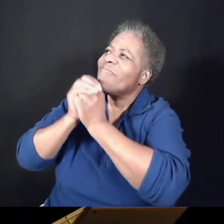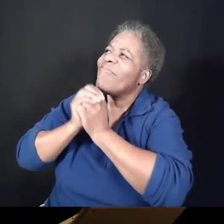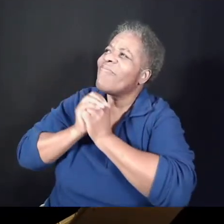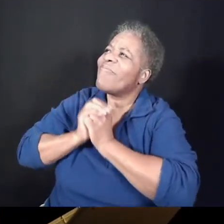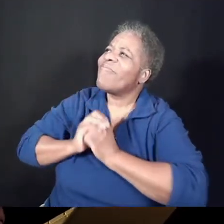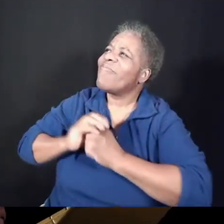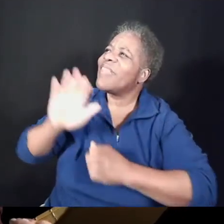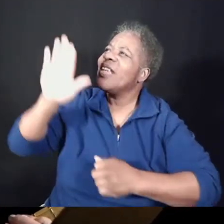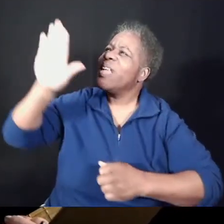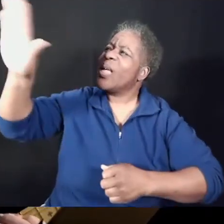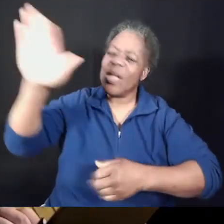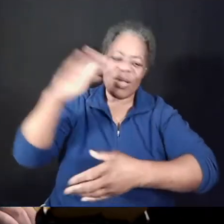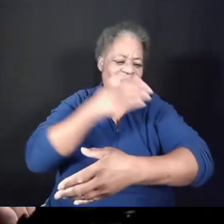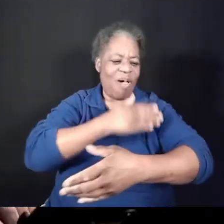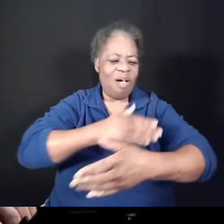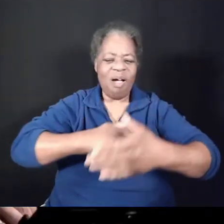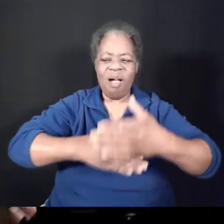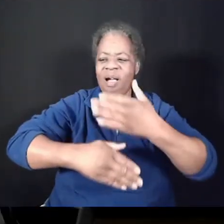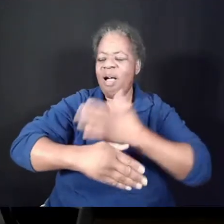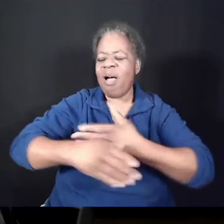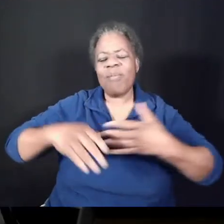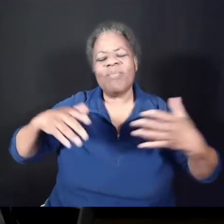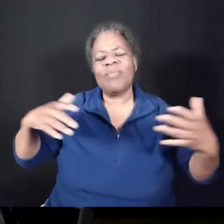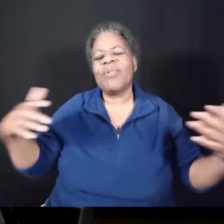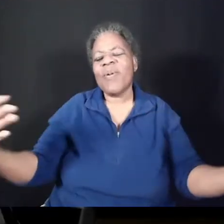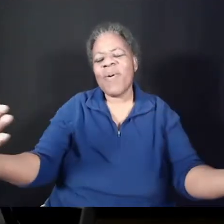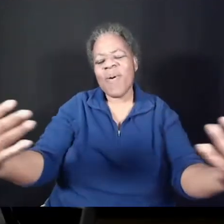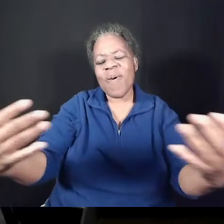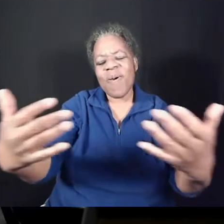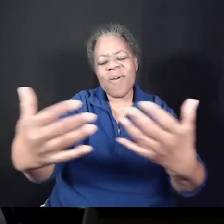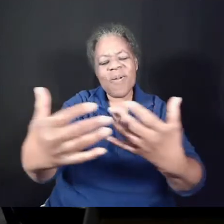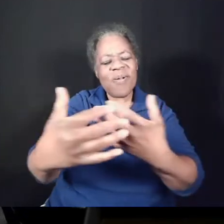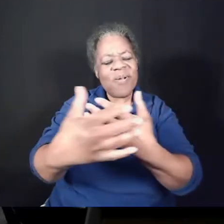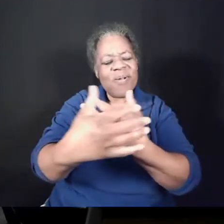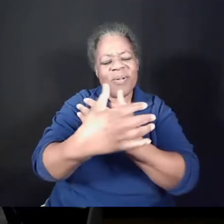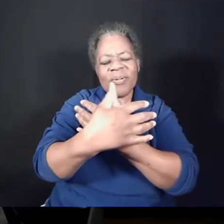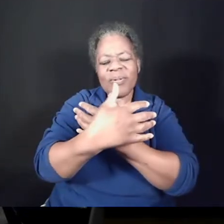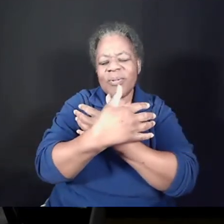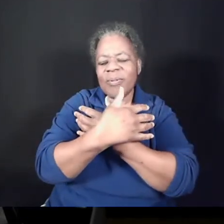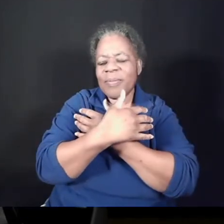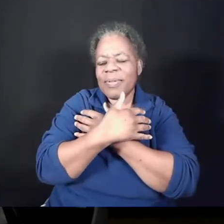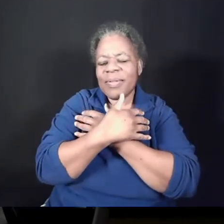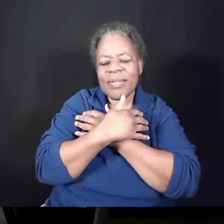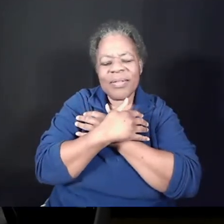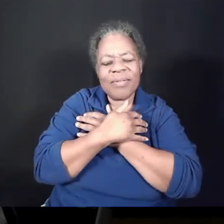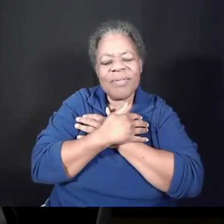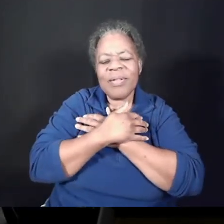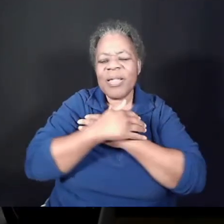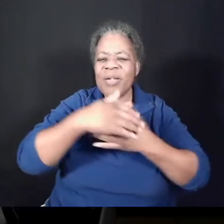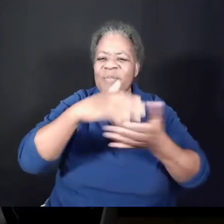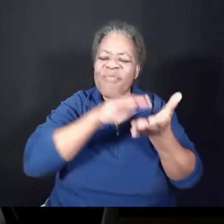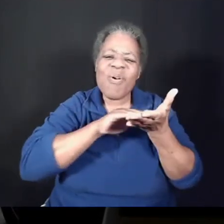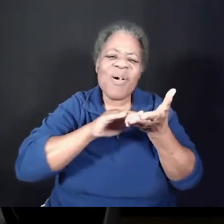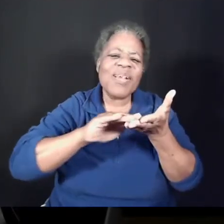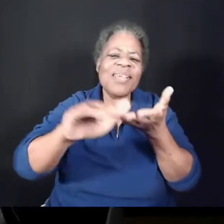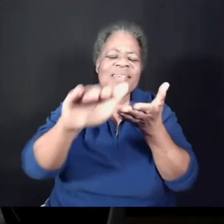Father's arms are open wide. Forgiveness